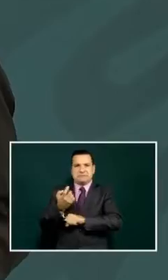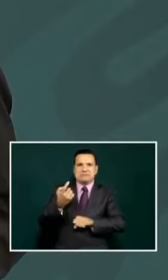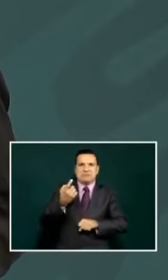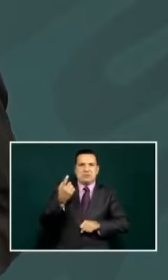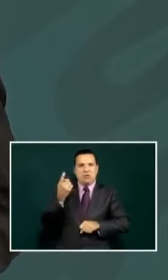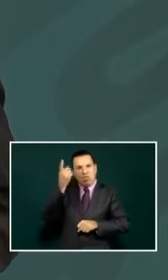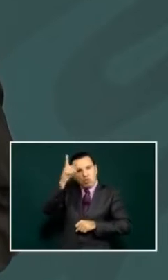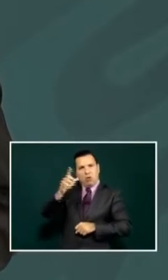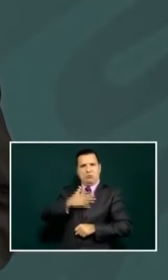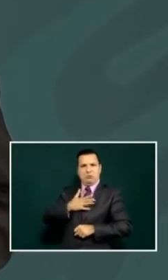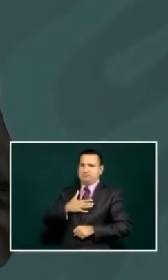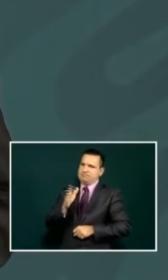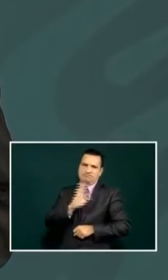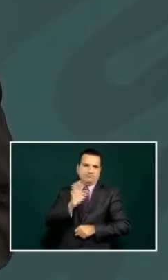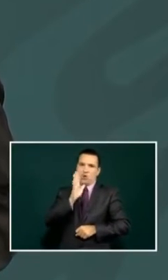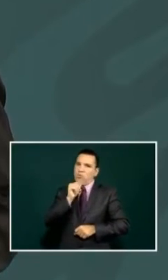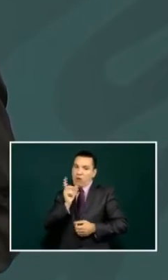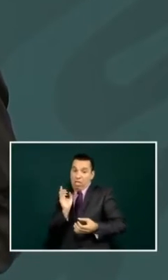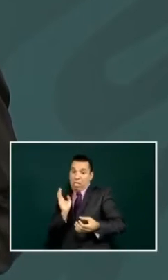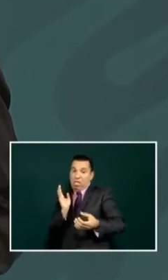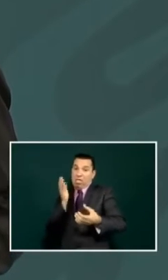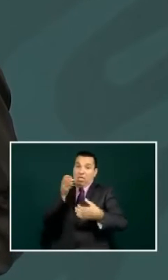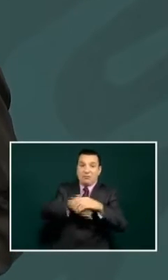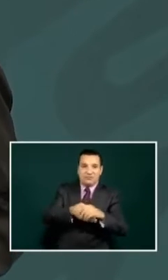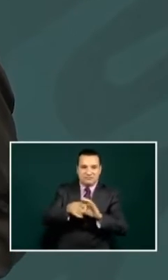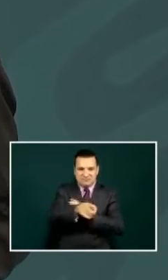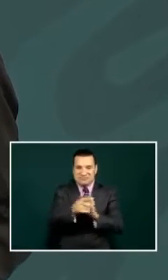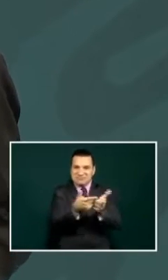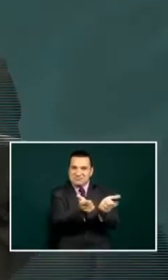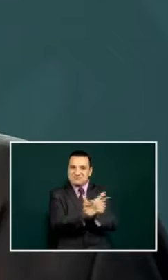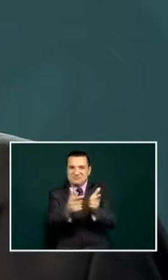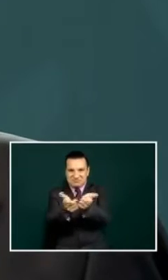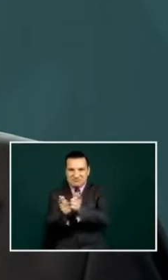intervene in party matters